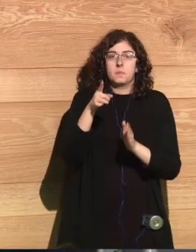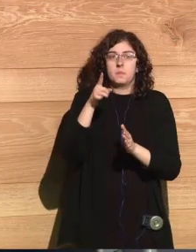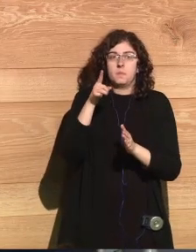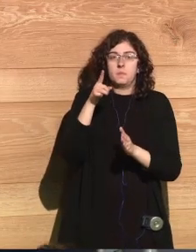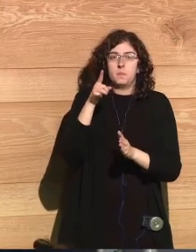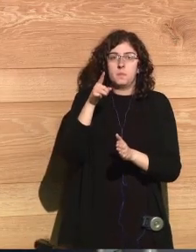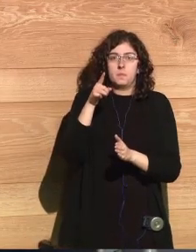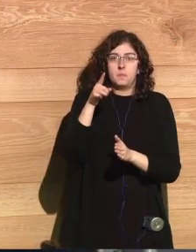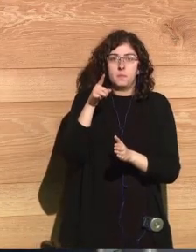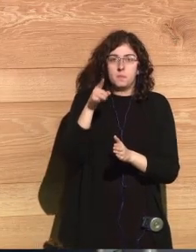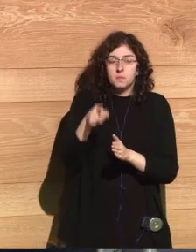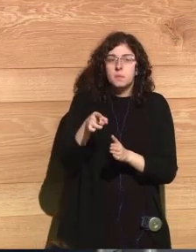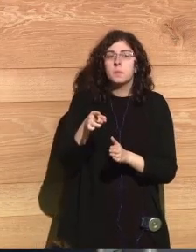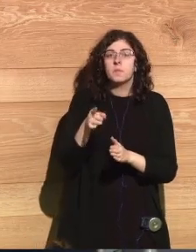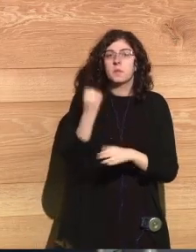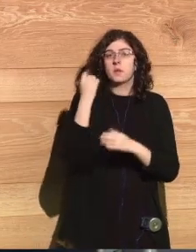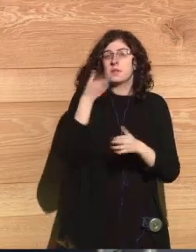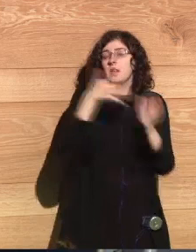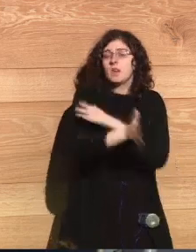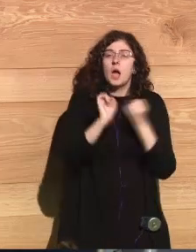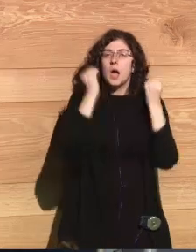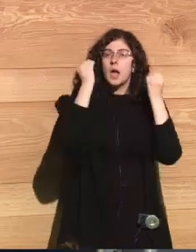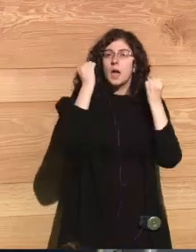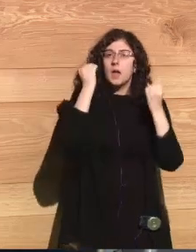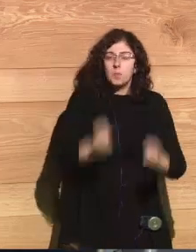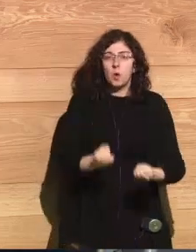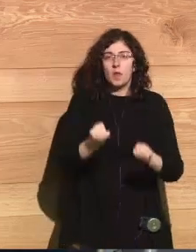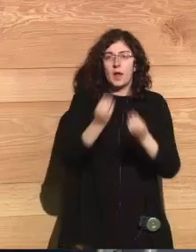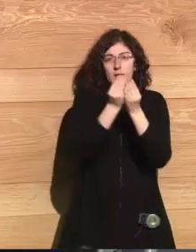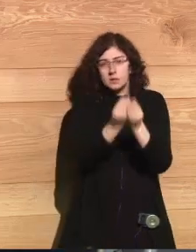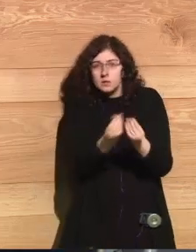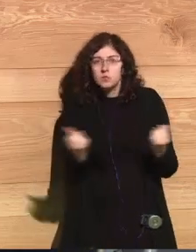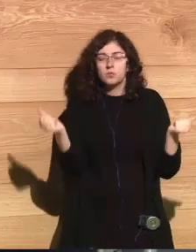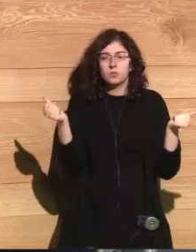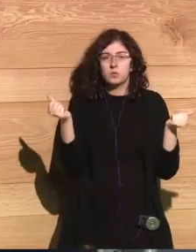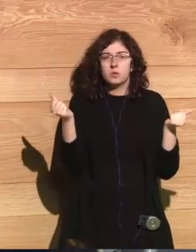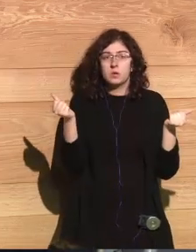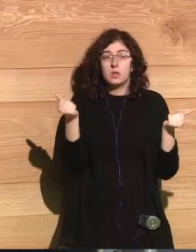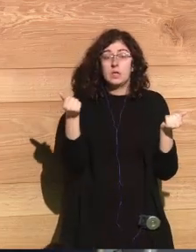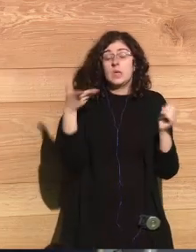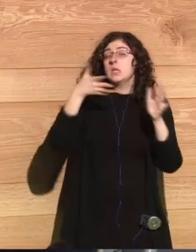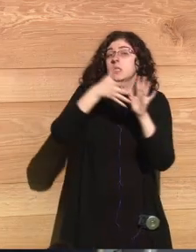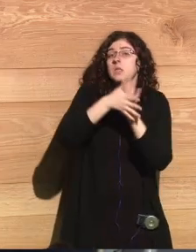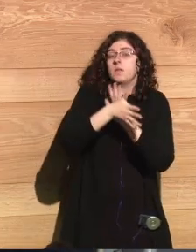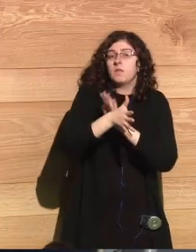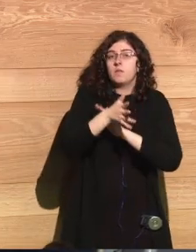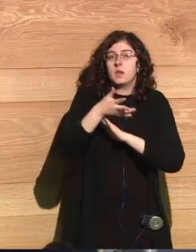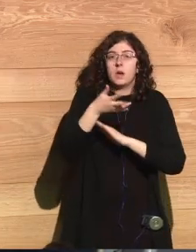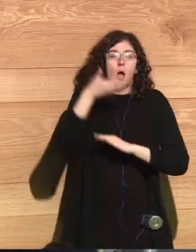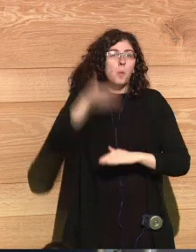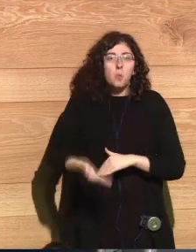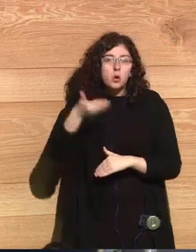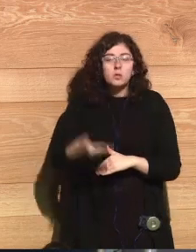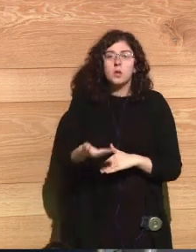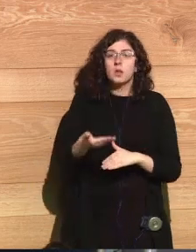nourished by a rhetoric that says that their destructive power generates